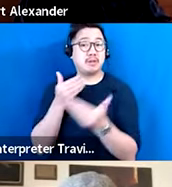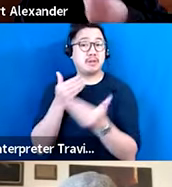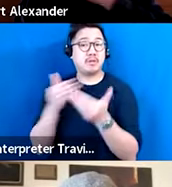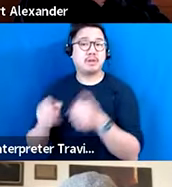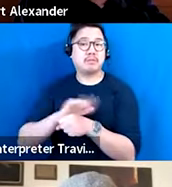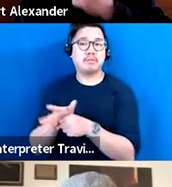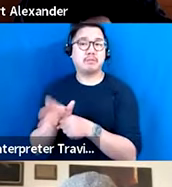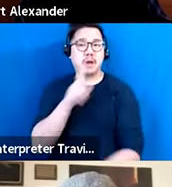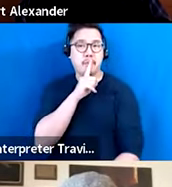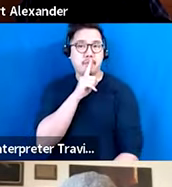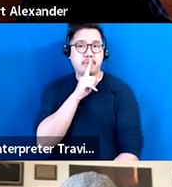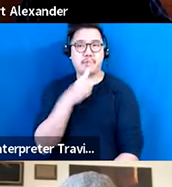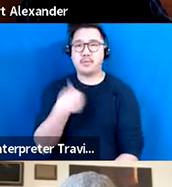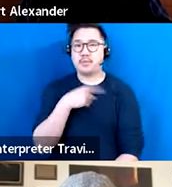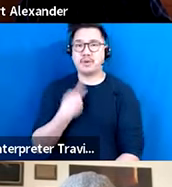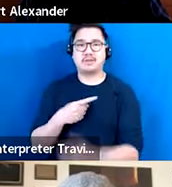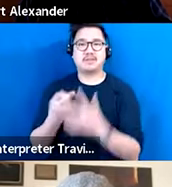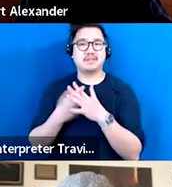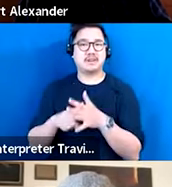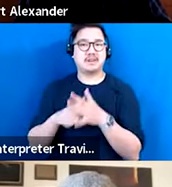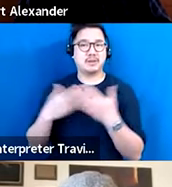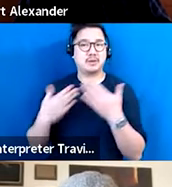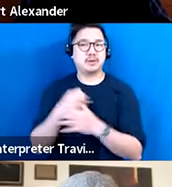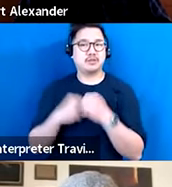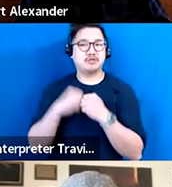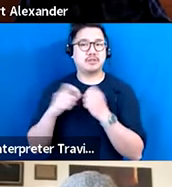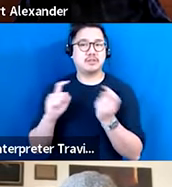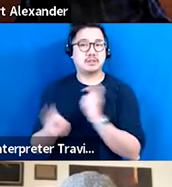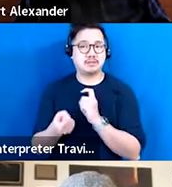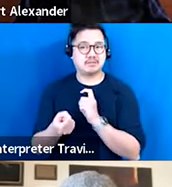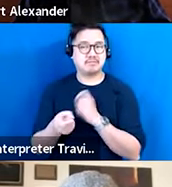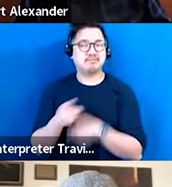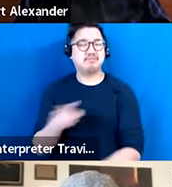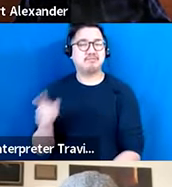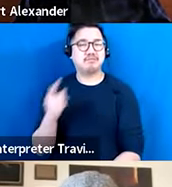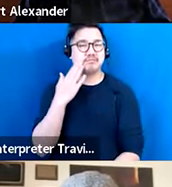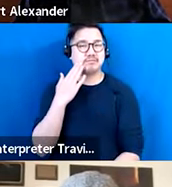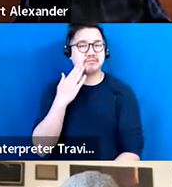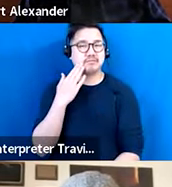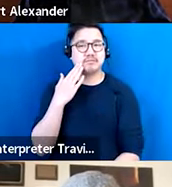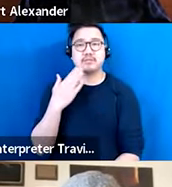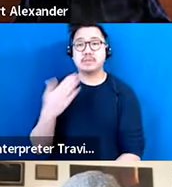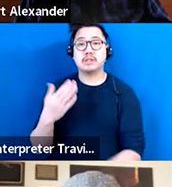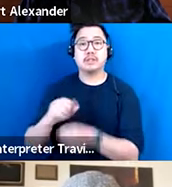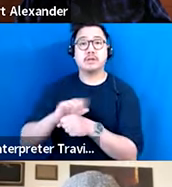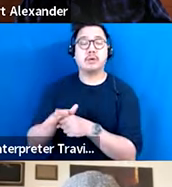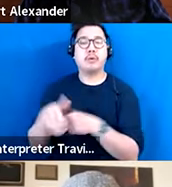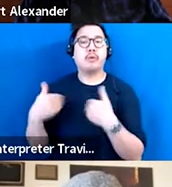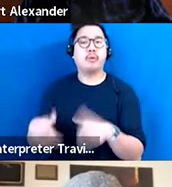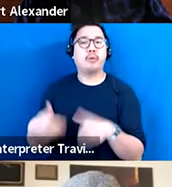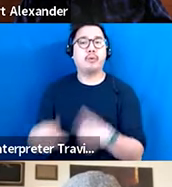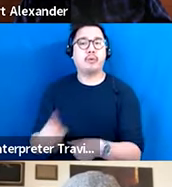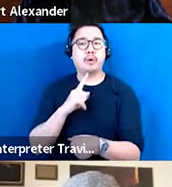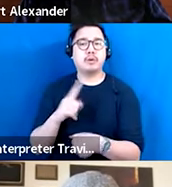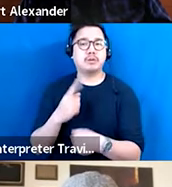are at the beginning of a structural transformation. As you all know all too well, the pandemic had immediate, significant,